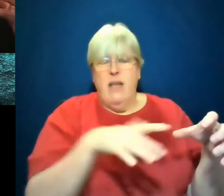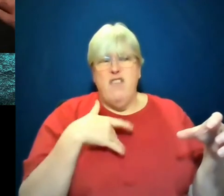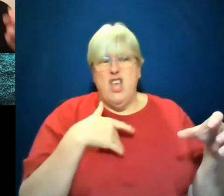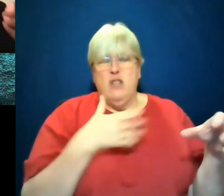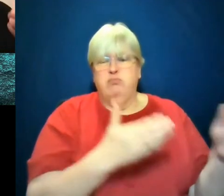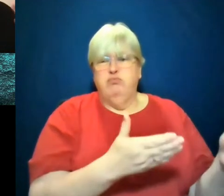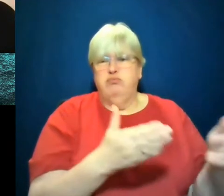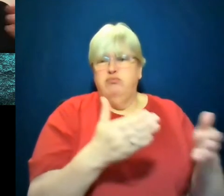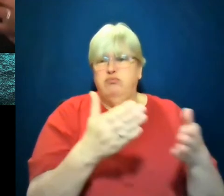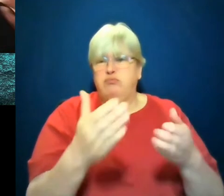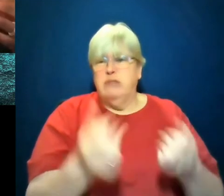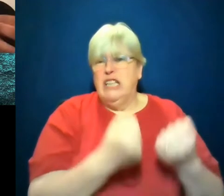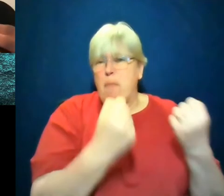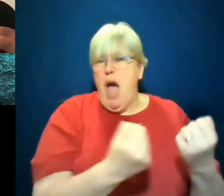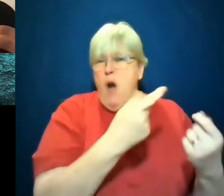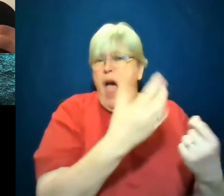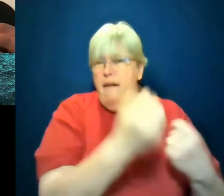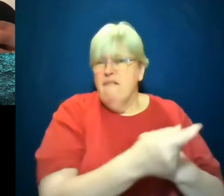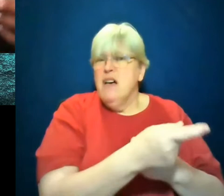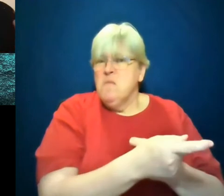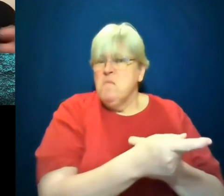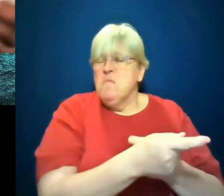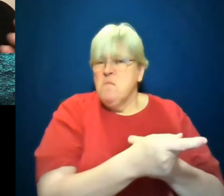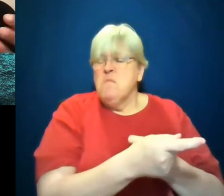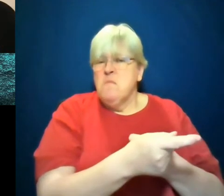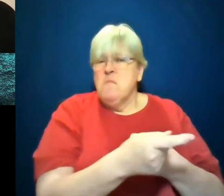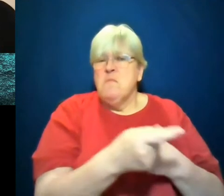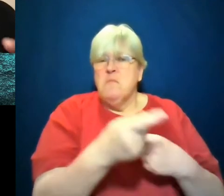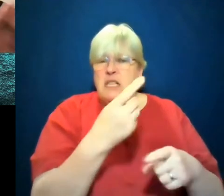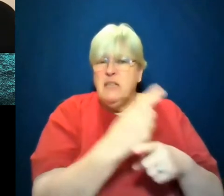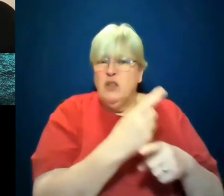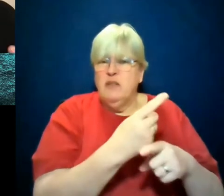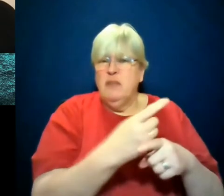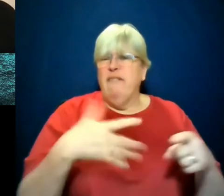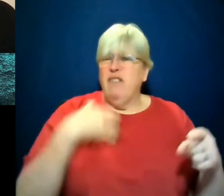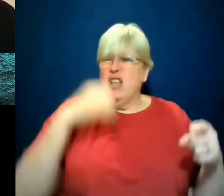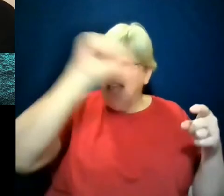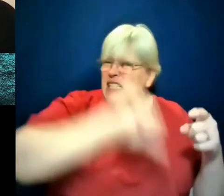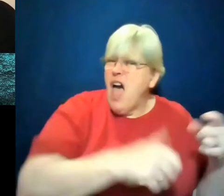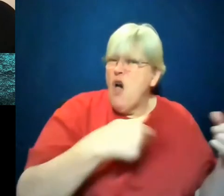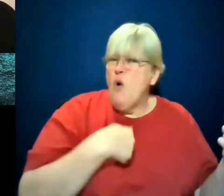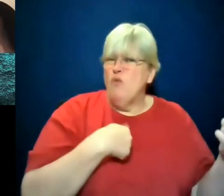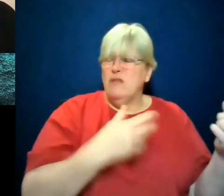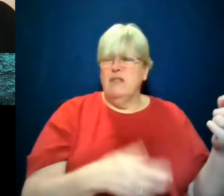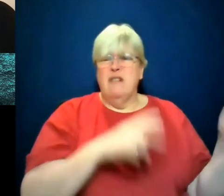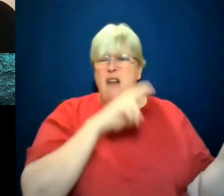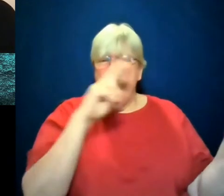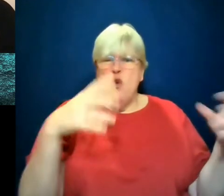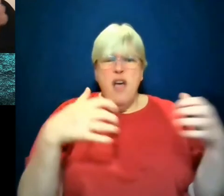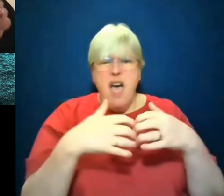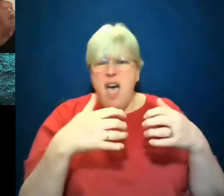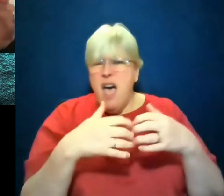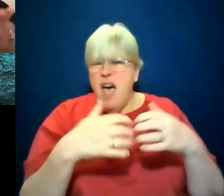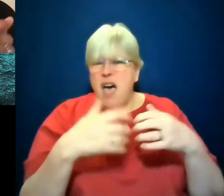I think there's a segment for them that feels so confused and let down by their government. rather than look at the ways that capitalism